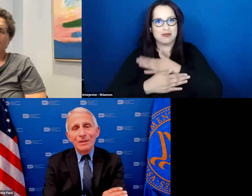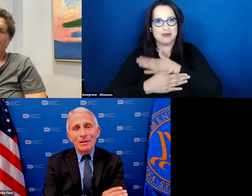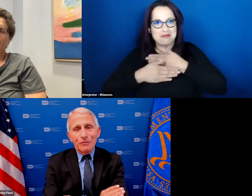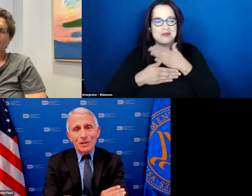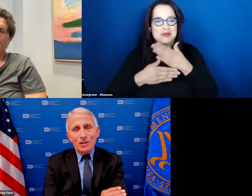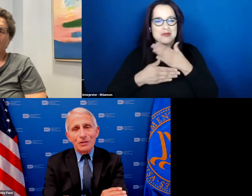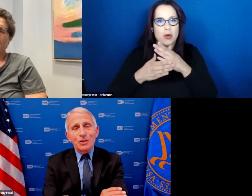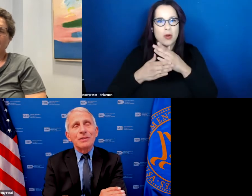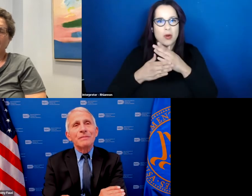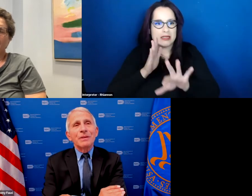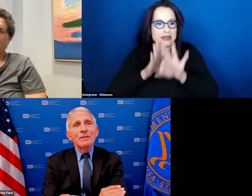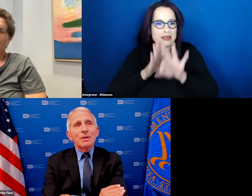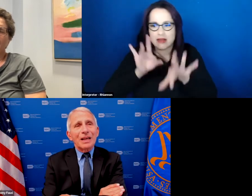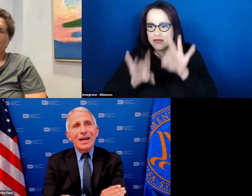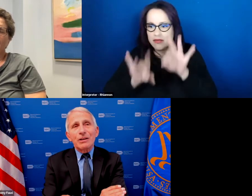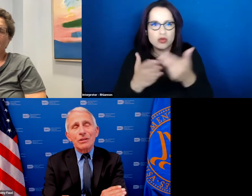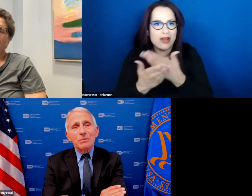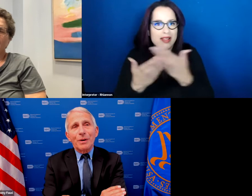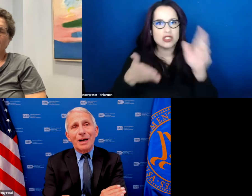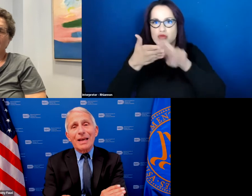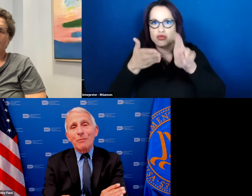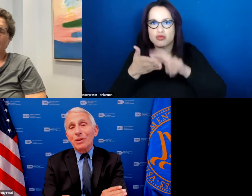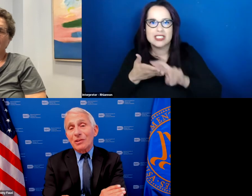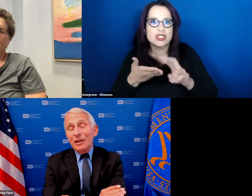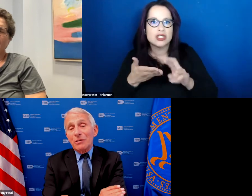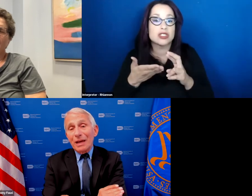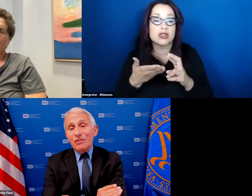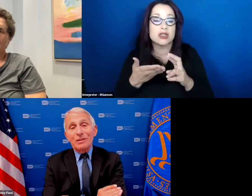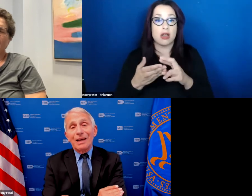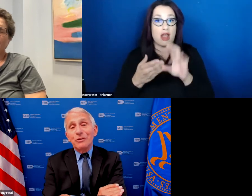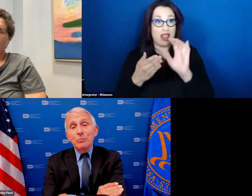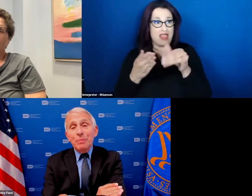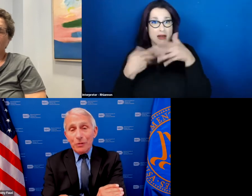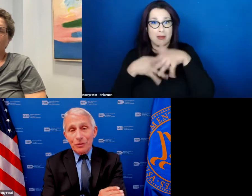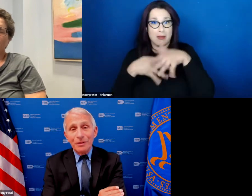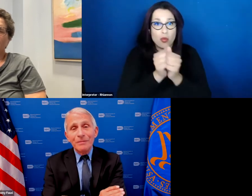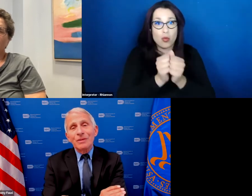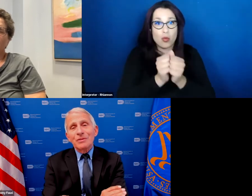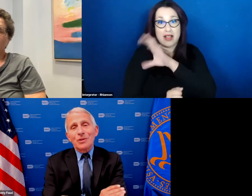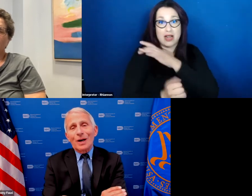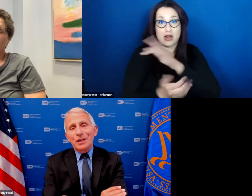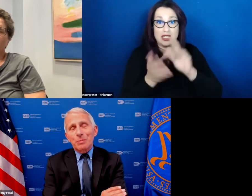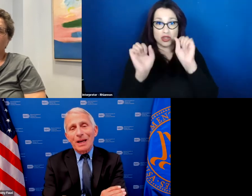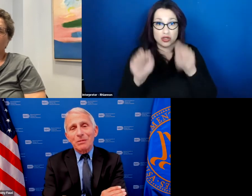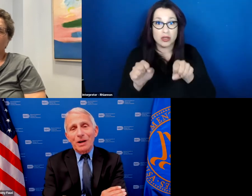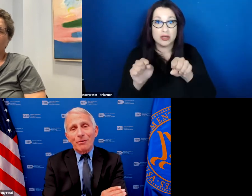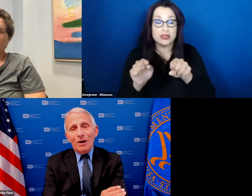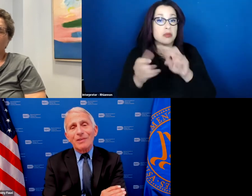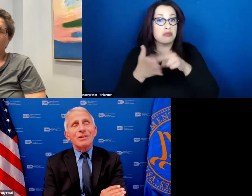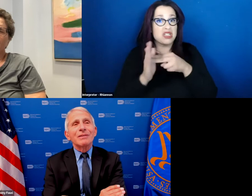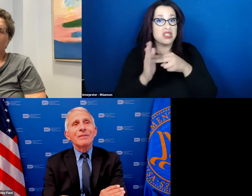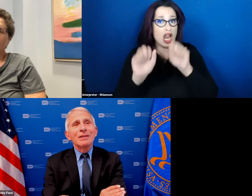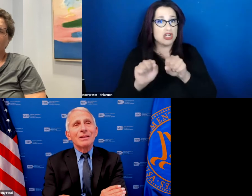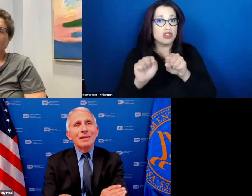of research but that i could combine that with clinical medicine and do both so i expanded my